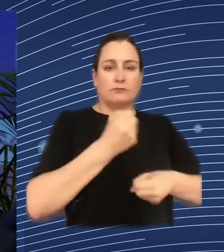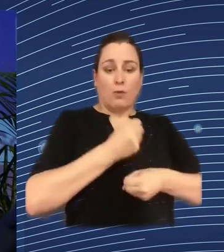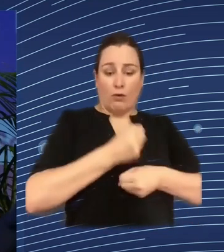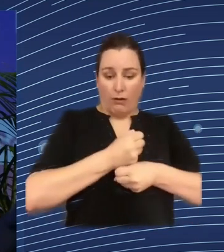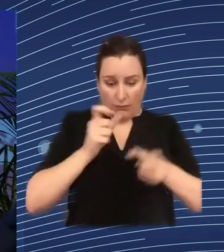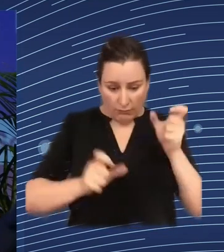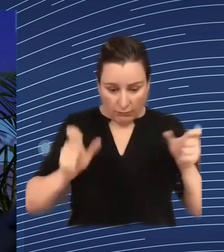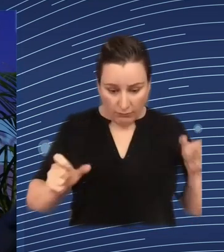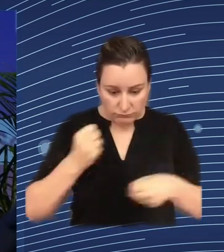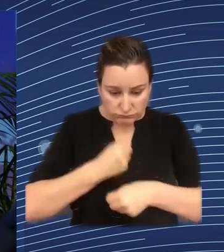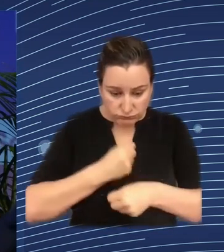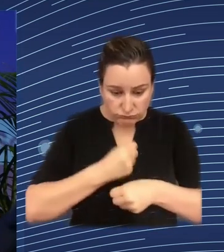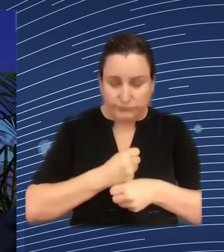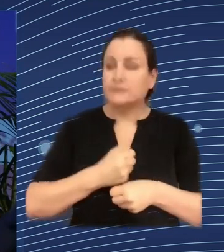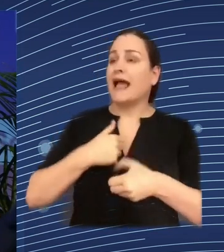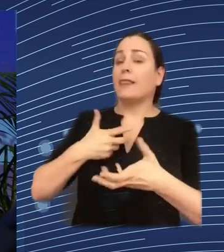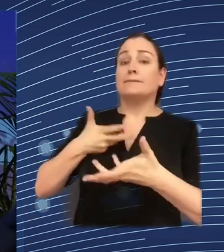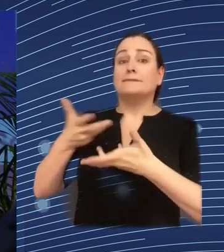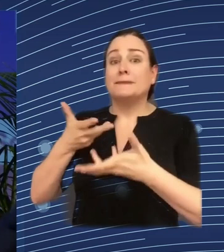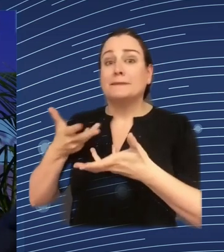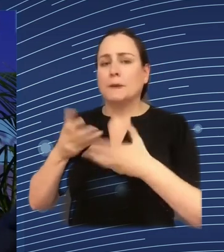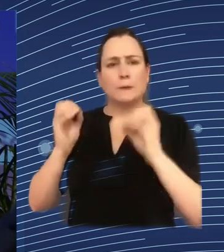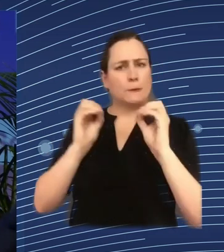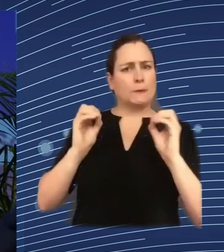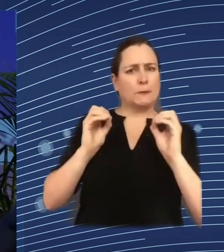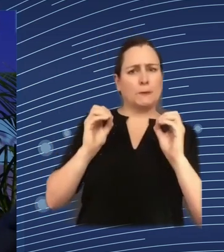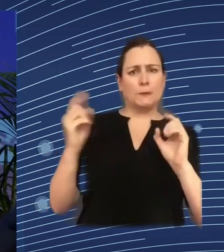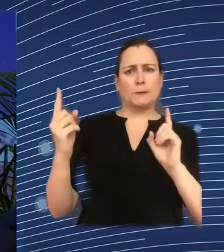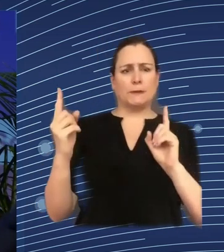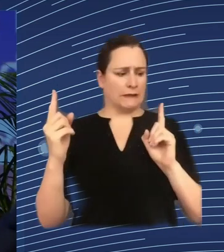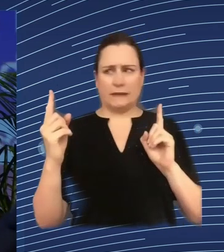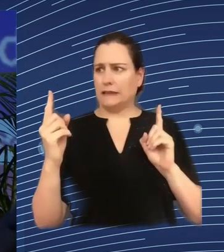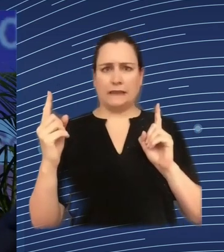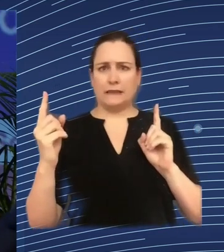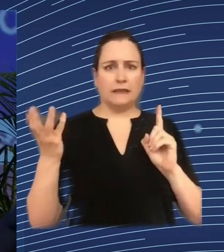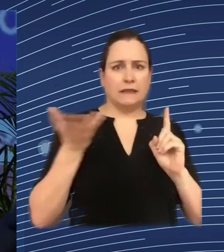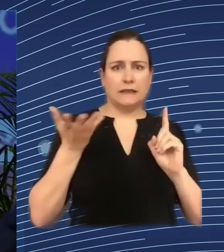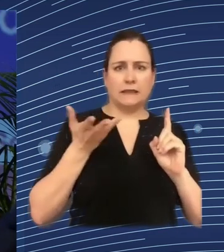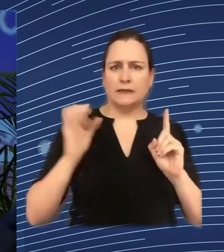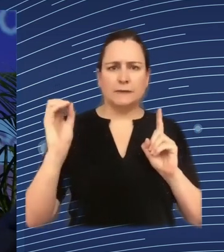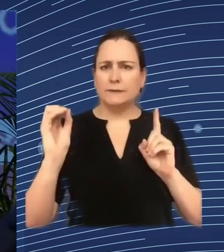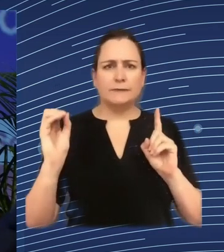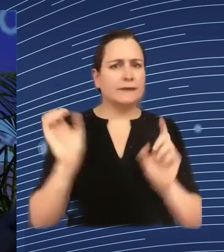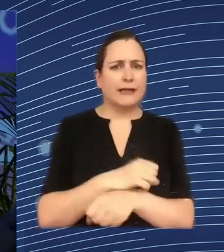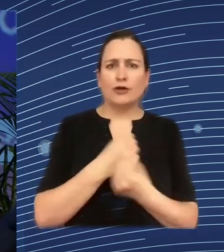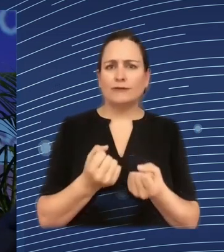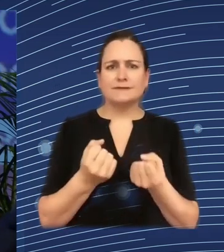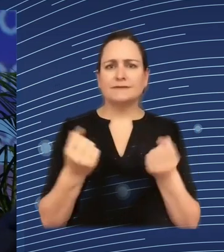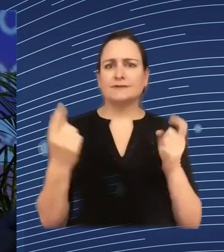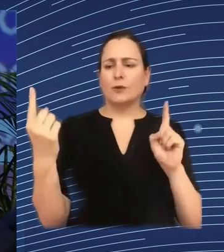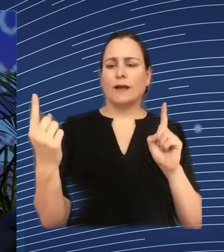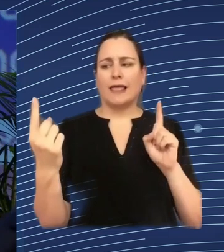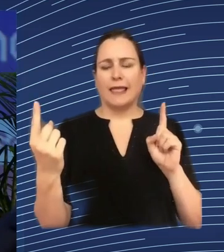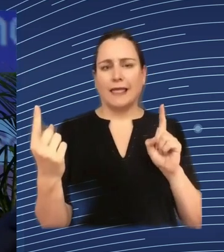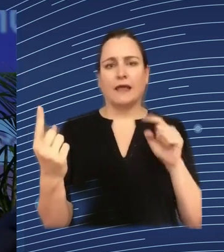asked for their point of view nobody tried to understand the problem from their perspective and so the incentive there I think